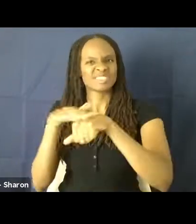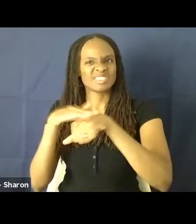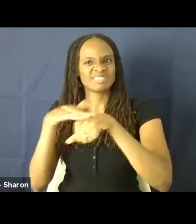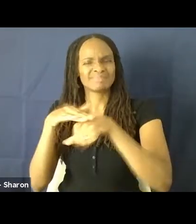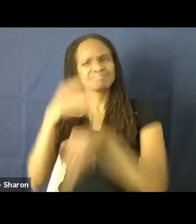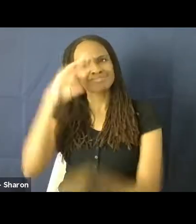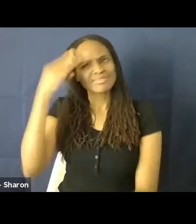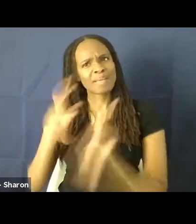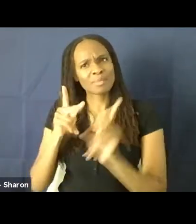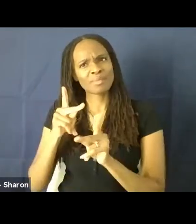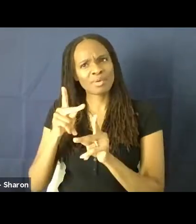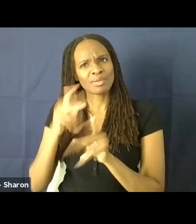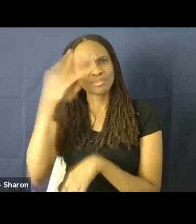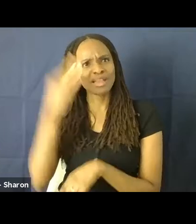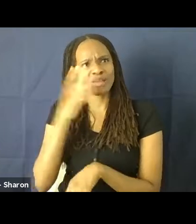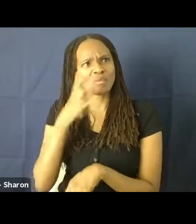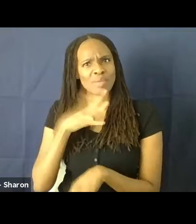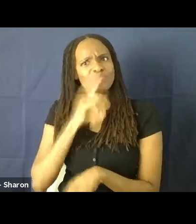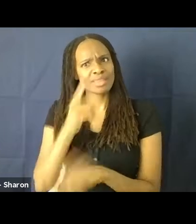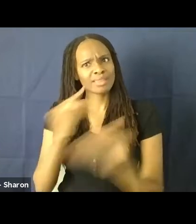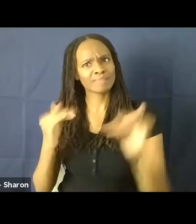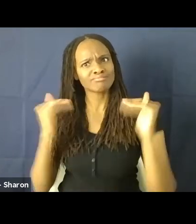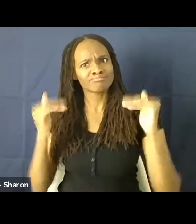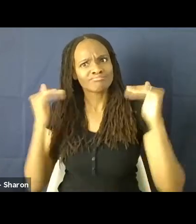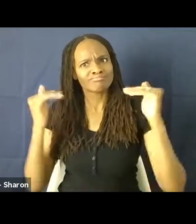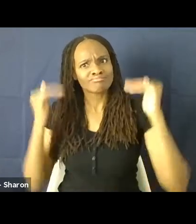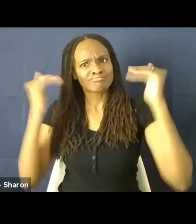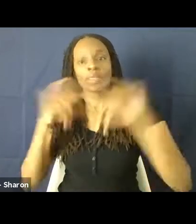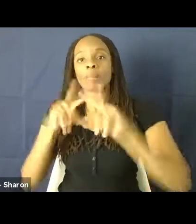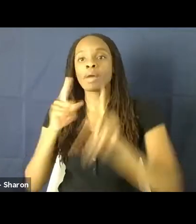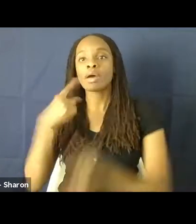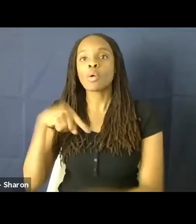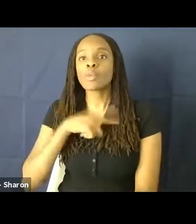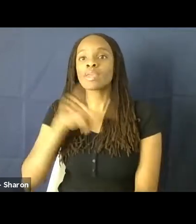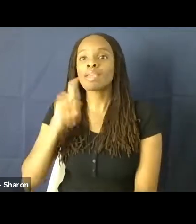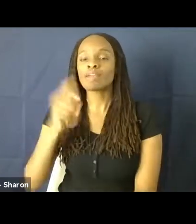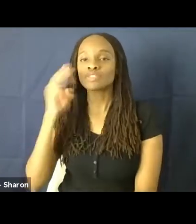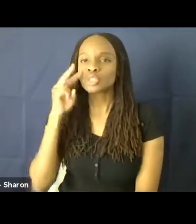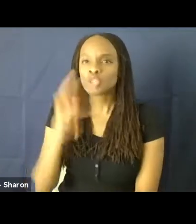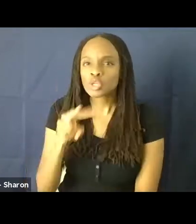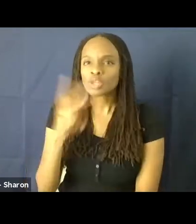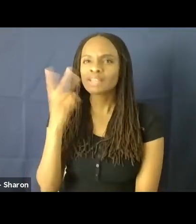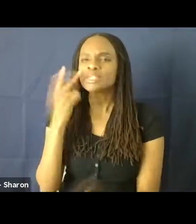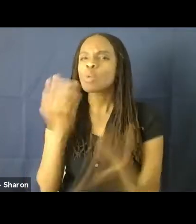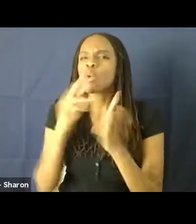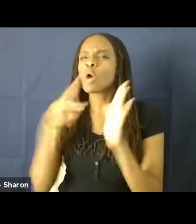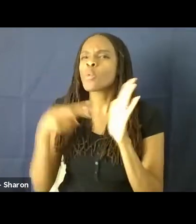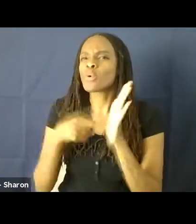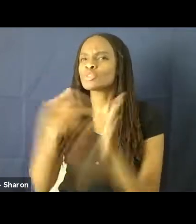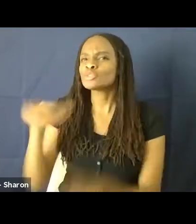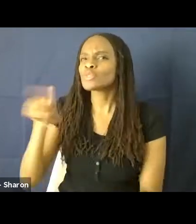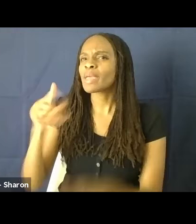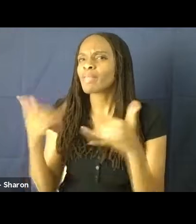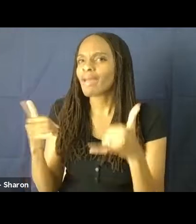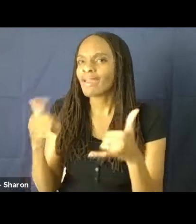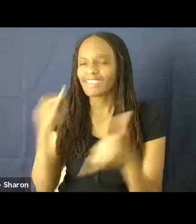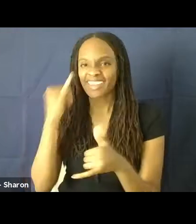people and black women are making strides in this realm, but we have to look and see what roles they are playing. Because if they're